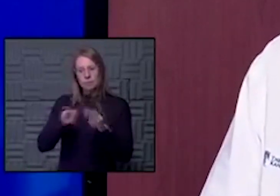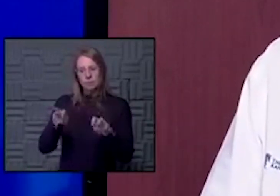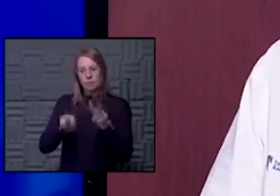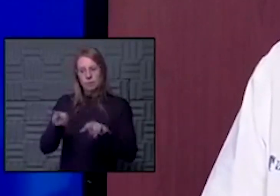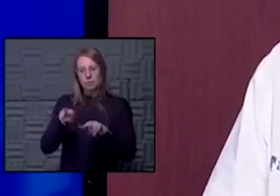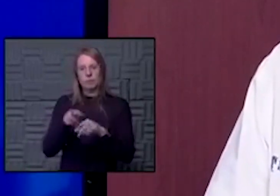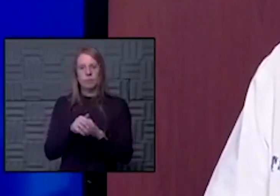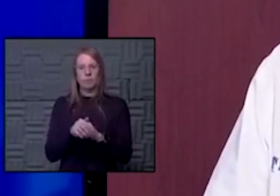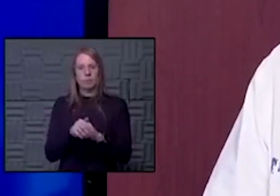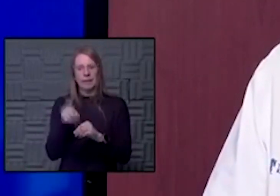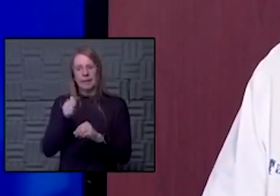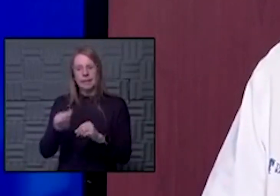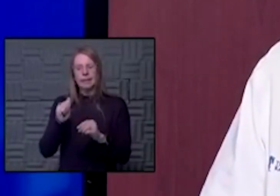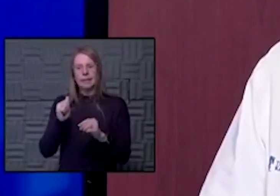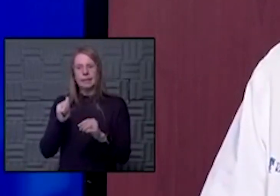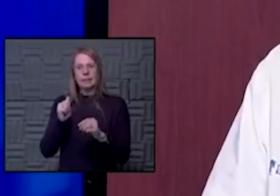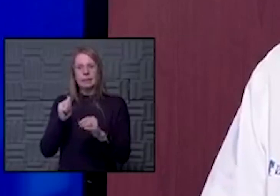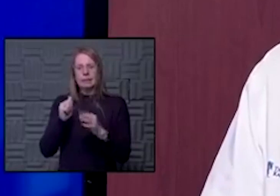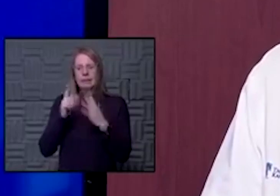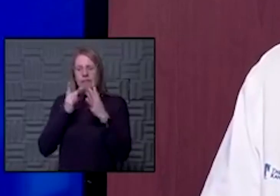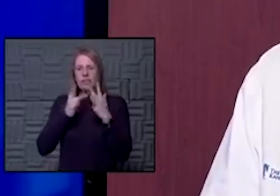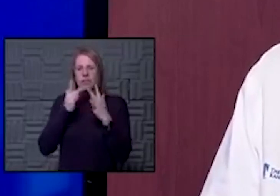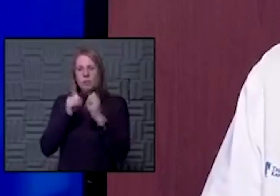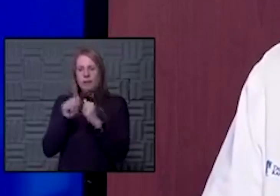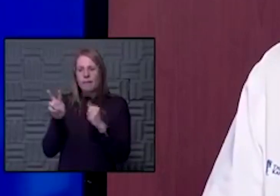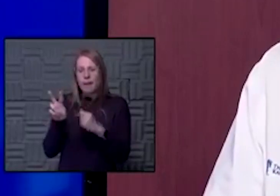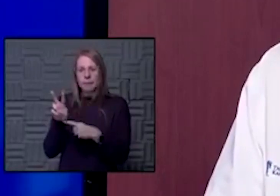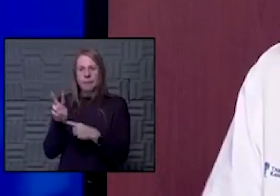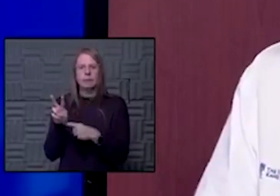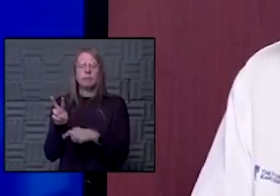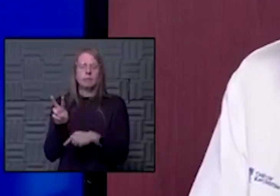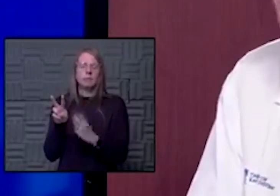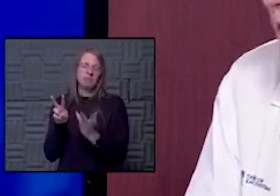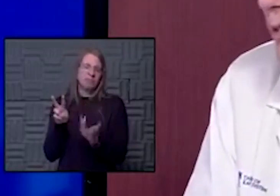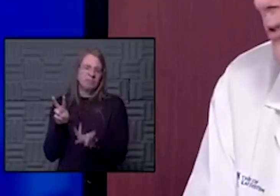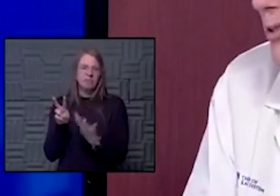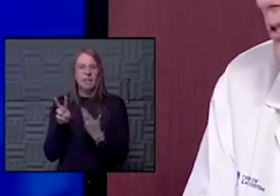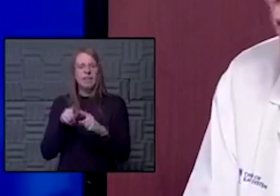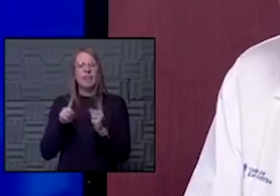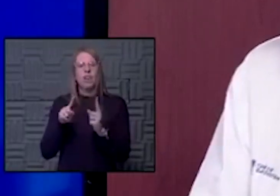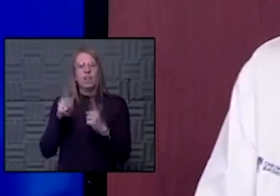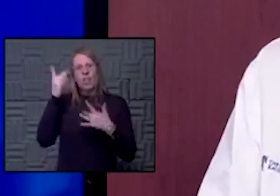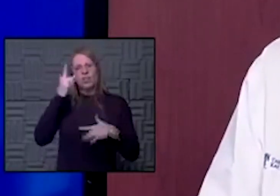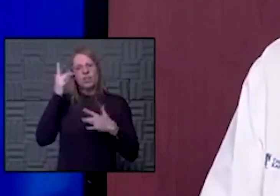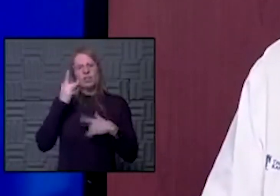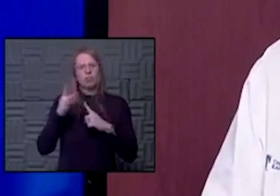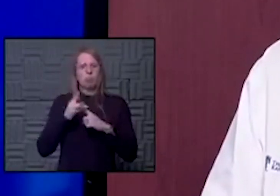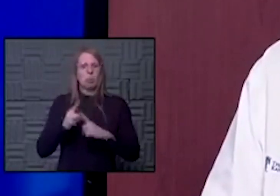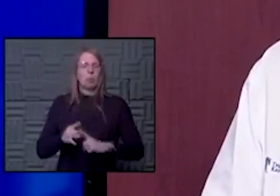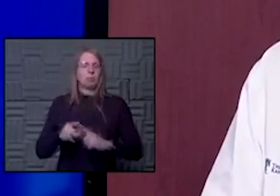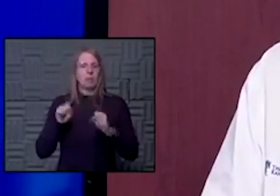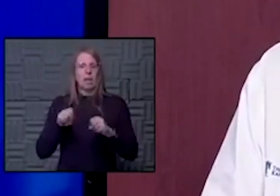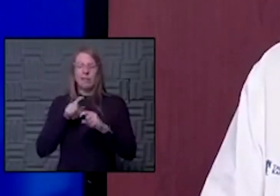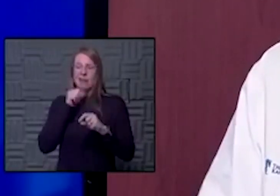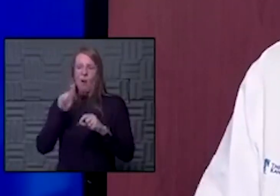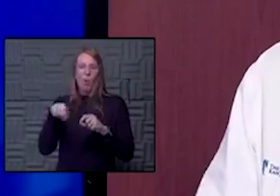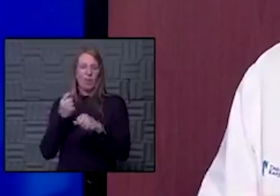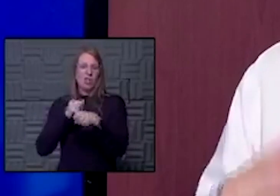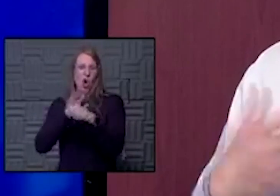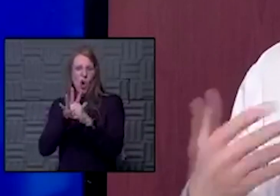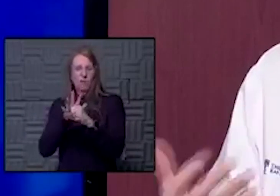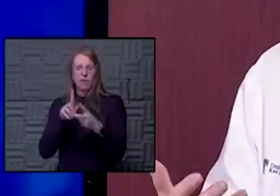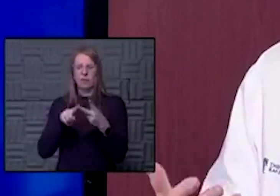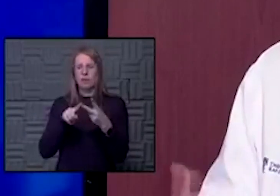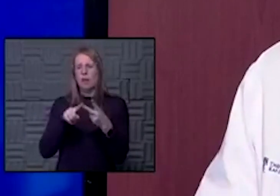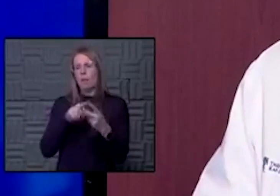you may have a deficiency in a vitamin, you set yourself up Dana to have different kinds of illnesses. It's not necessarily just COVID. You can have a